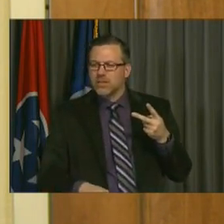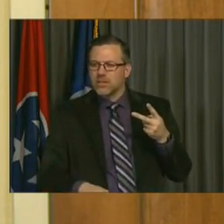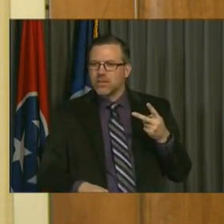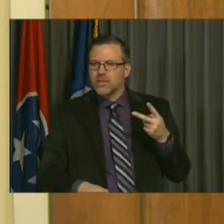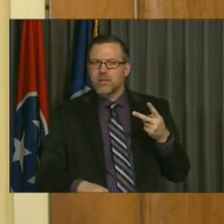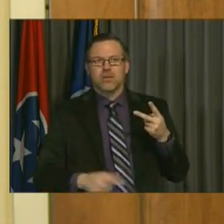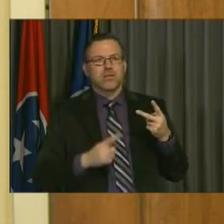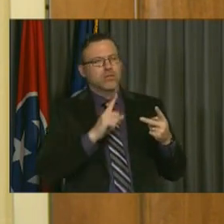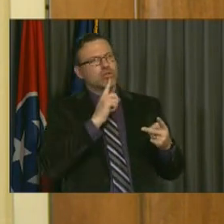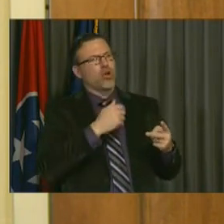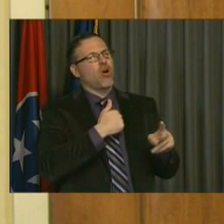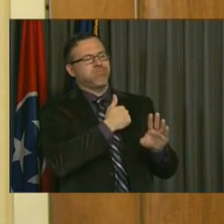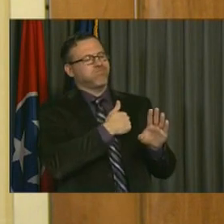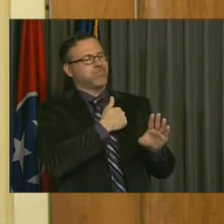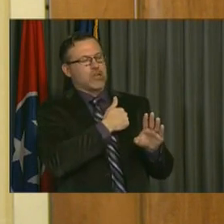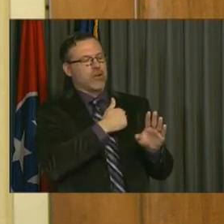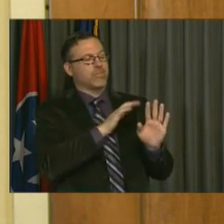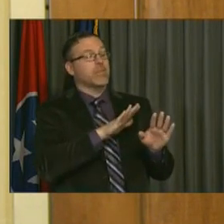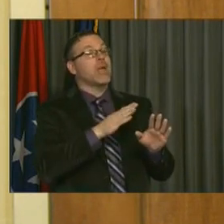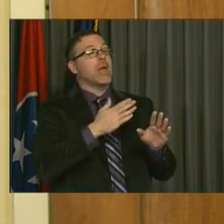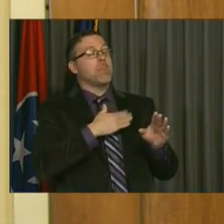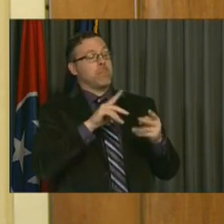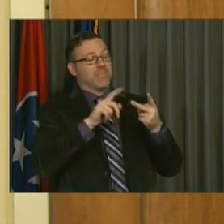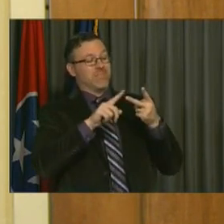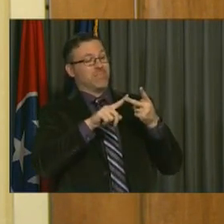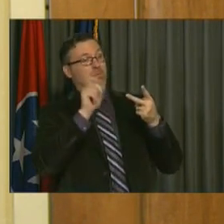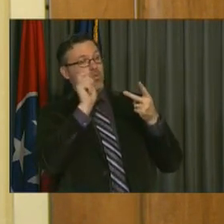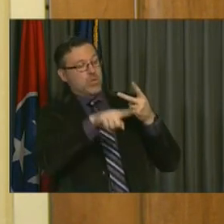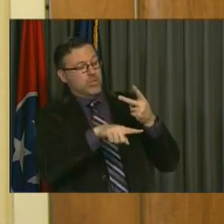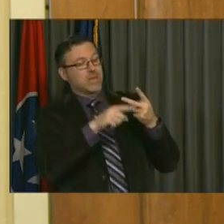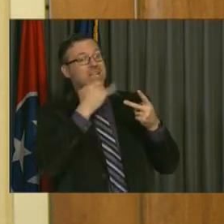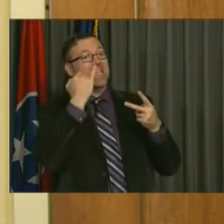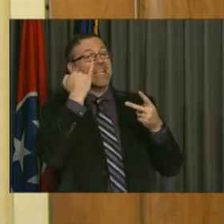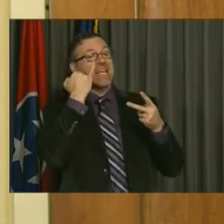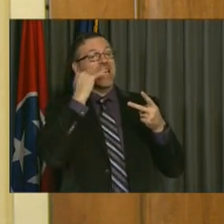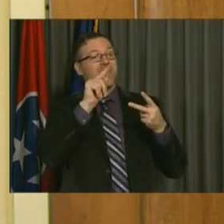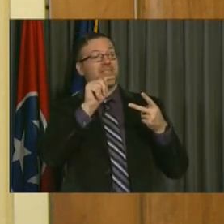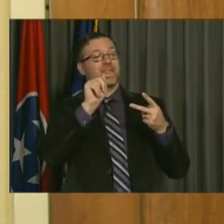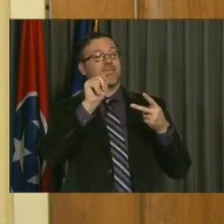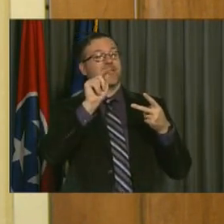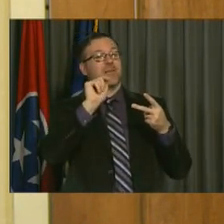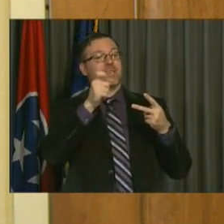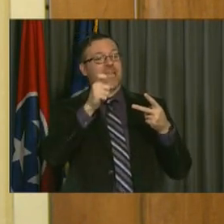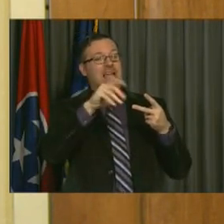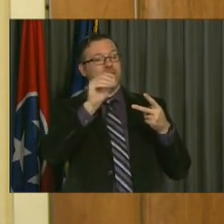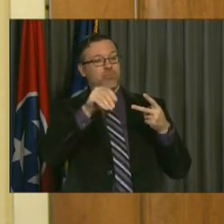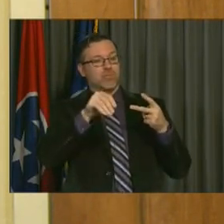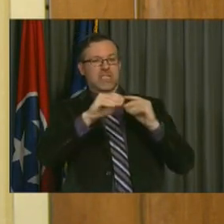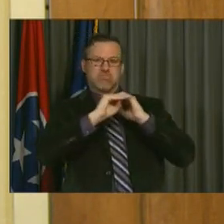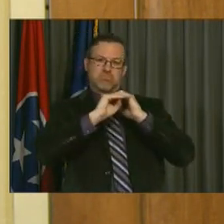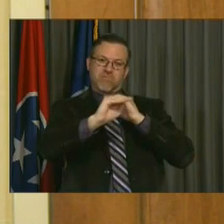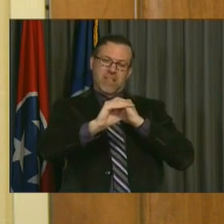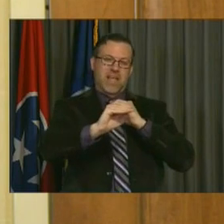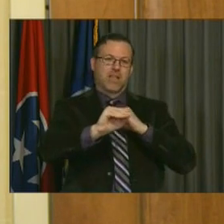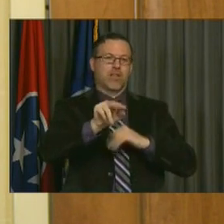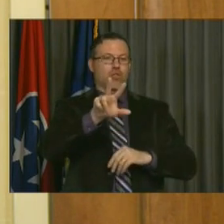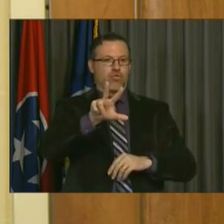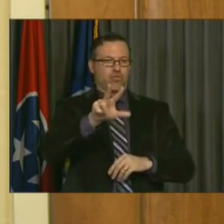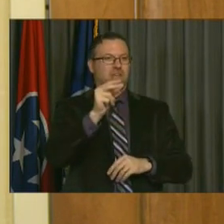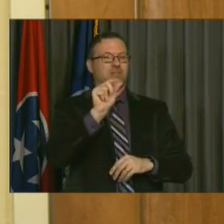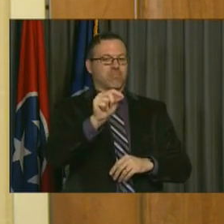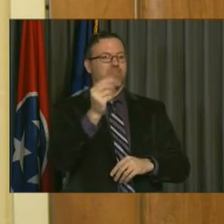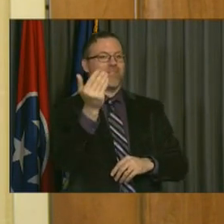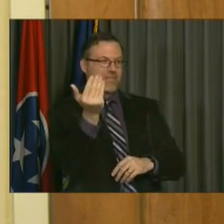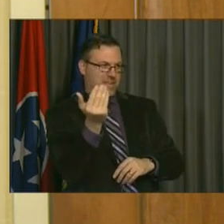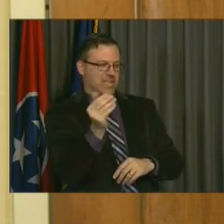Sure. Sorry about that. The question is, if the tax rate were kept flat at 315, what would